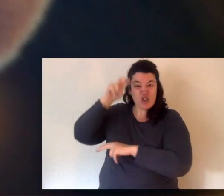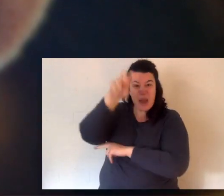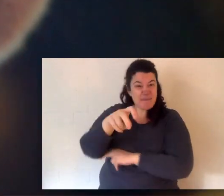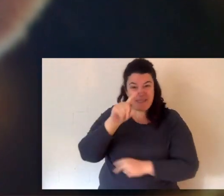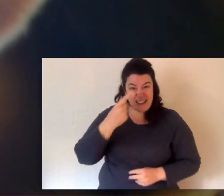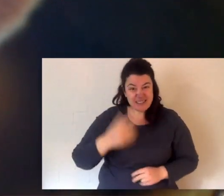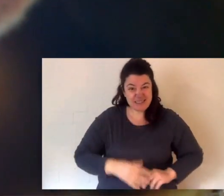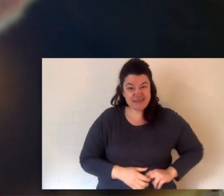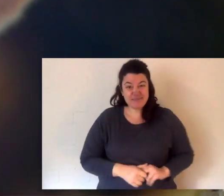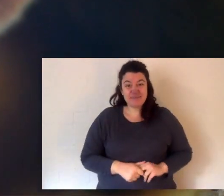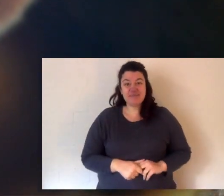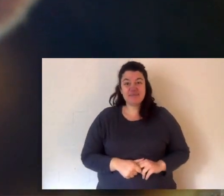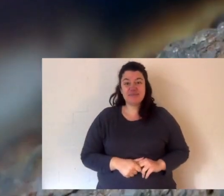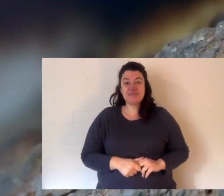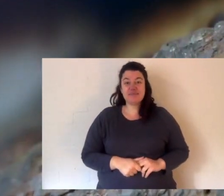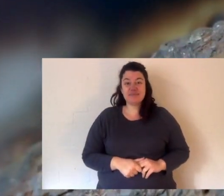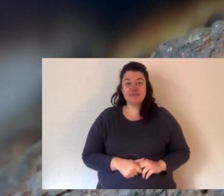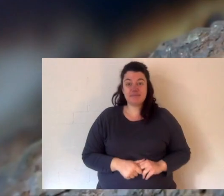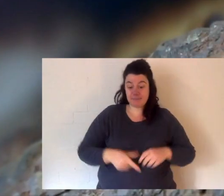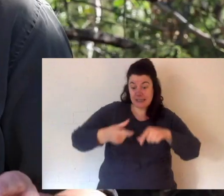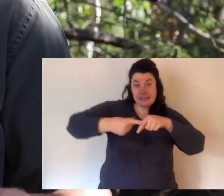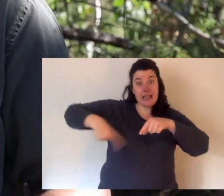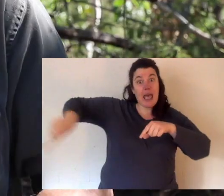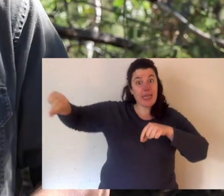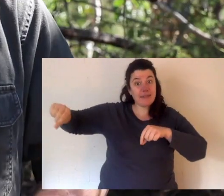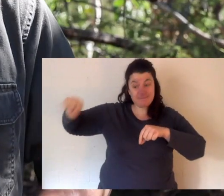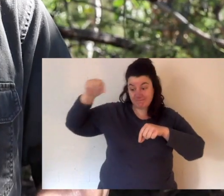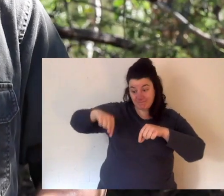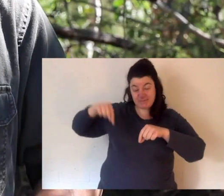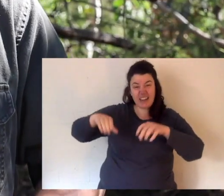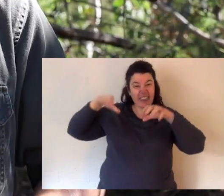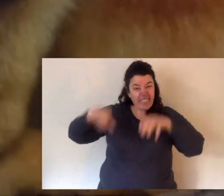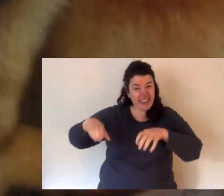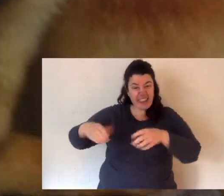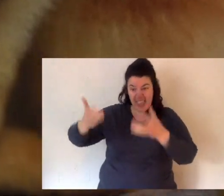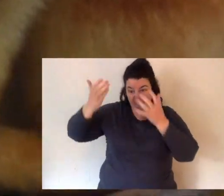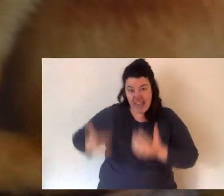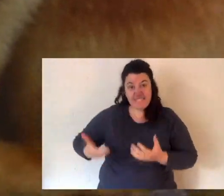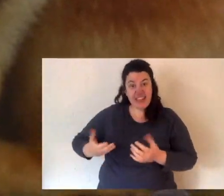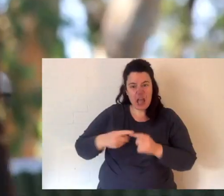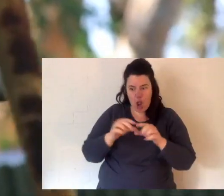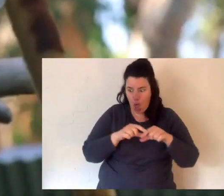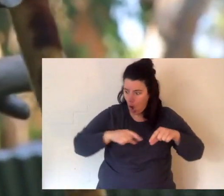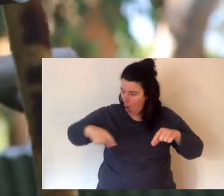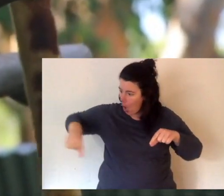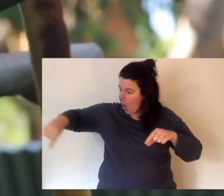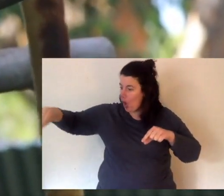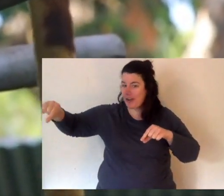backwards. Let's have a look at the physical features. I will start at the tail. The tail is thick it's heavy and it's long